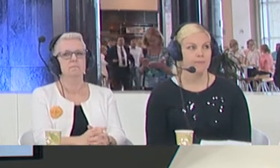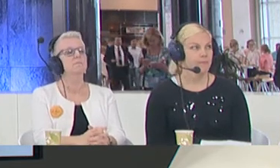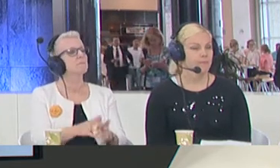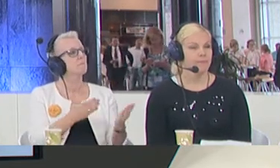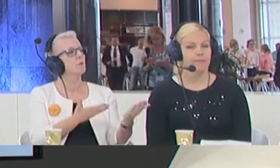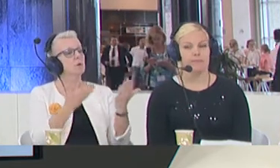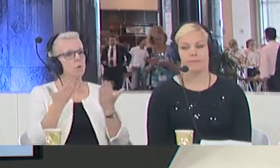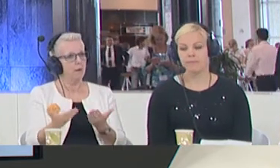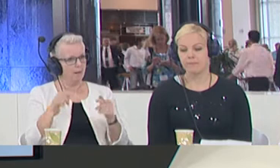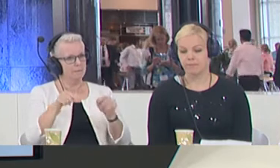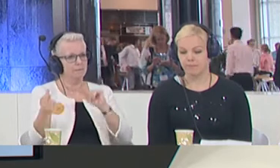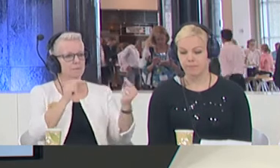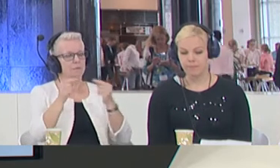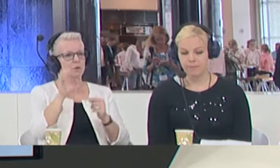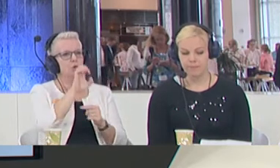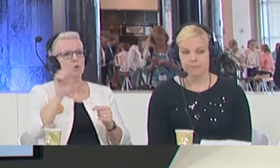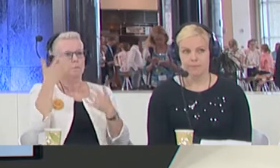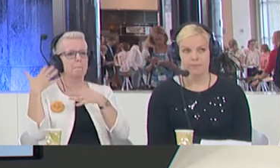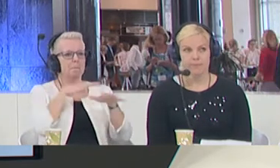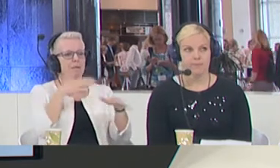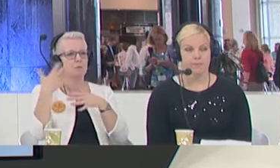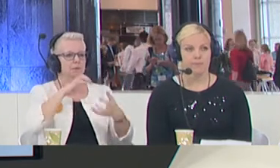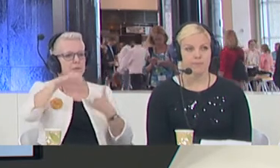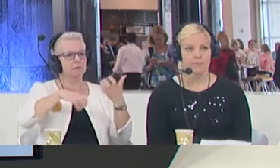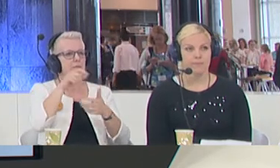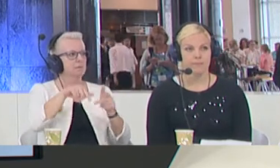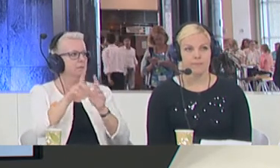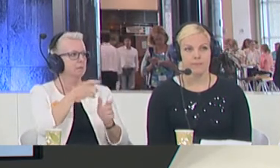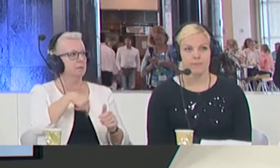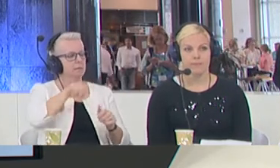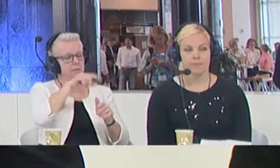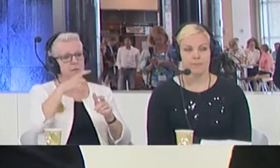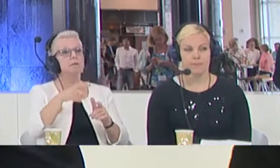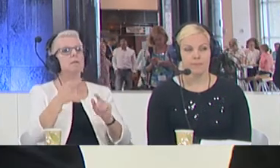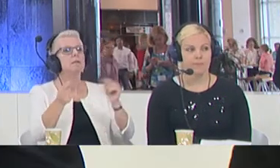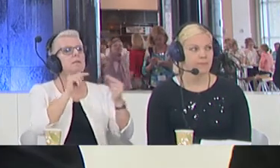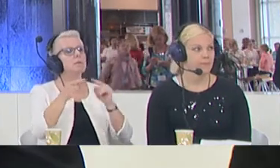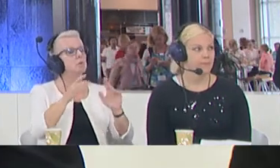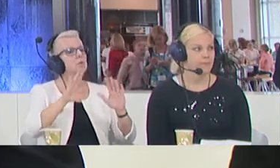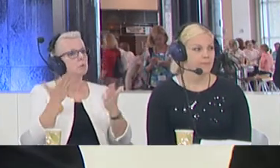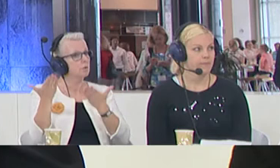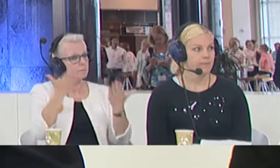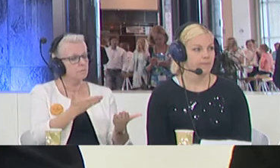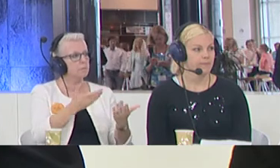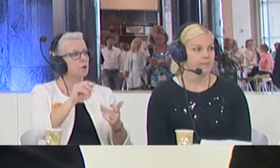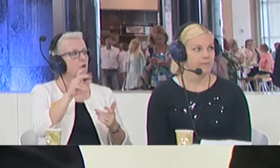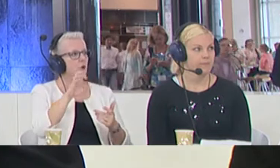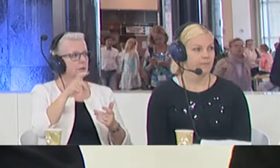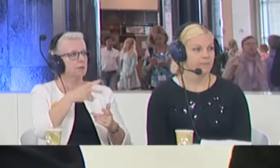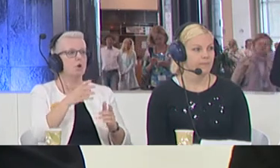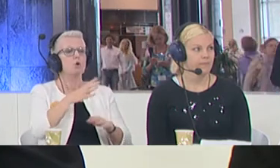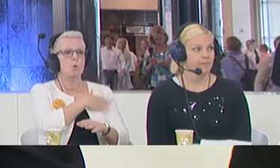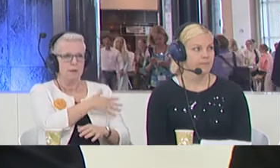Welcome to this Euronet Plus debate on Europe's migration crisis, presented within the Citizens' Corner concept. The debate is produced and hosted by Euronet Plus and HRT